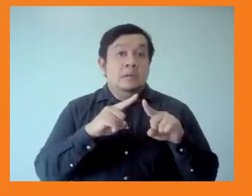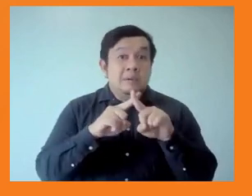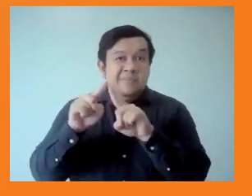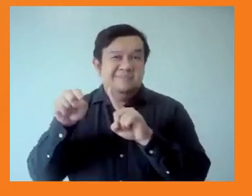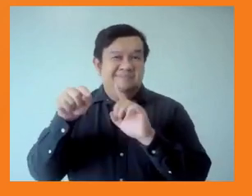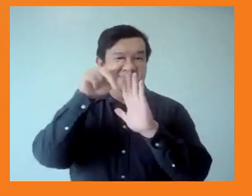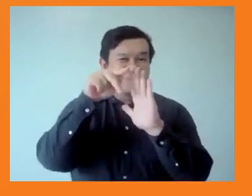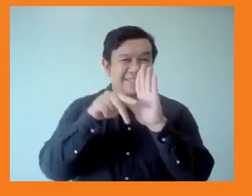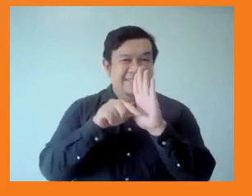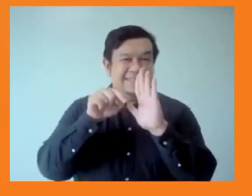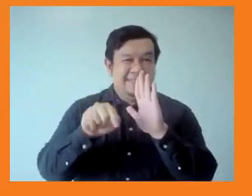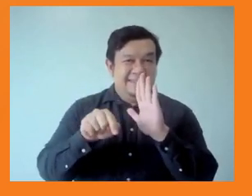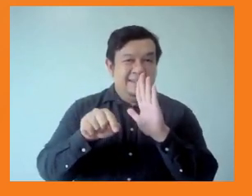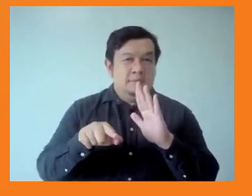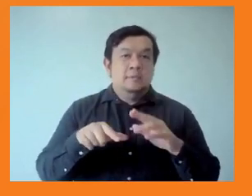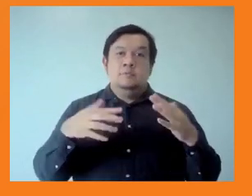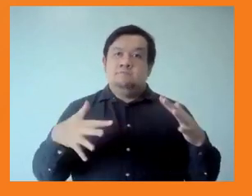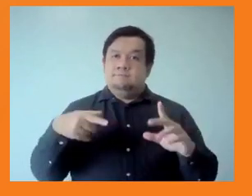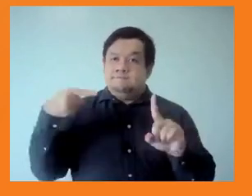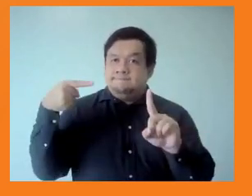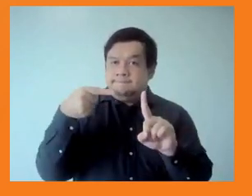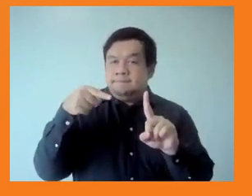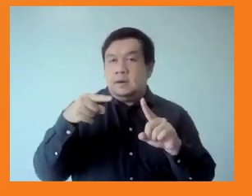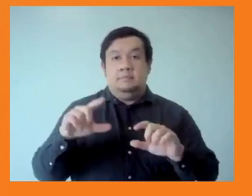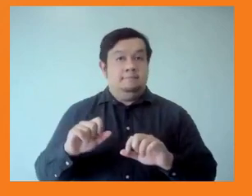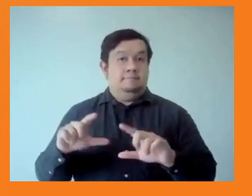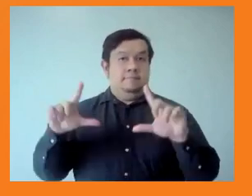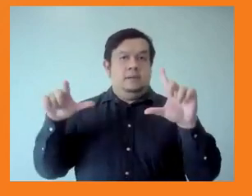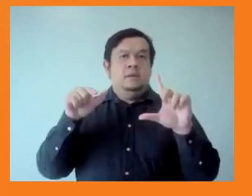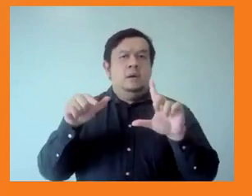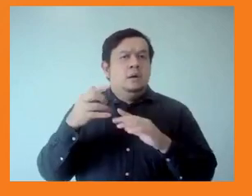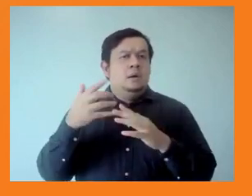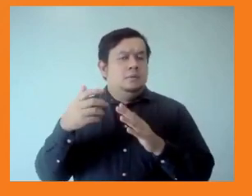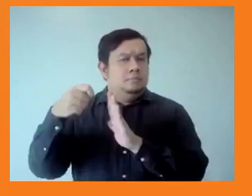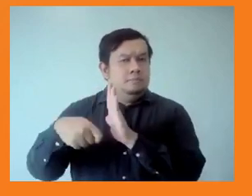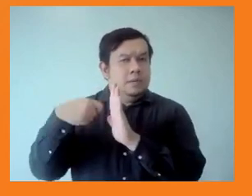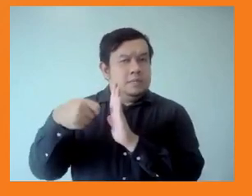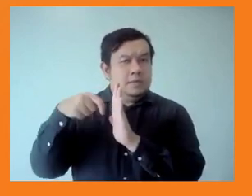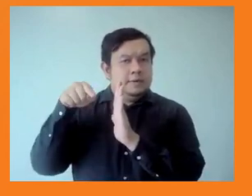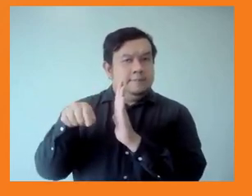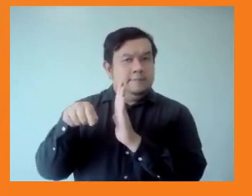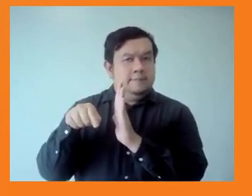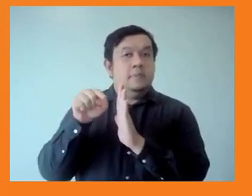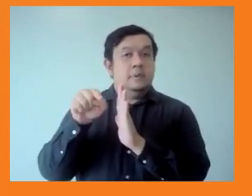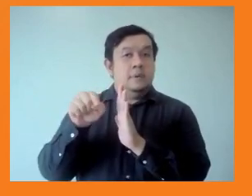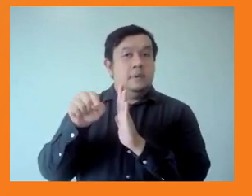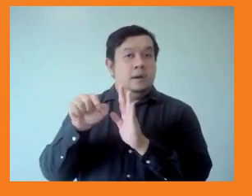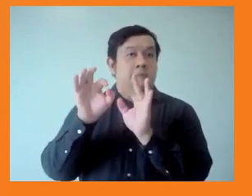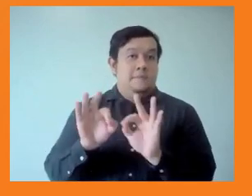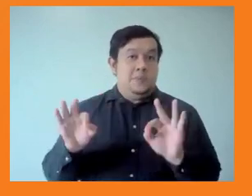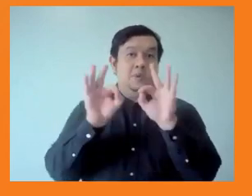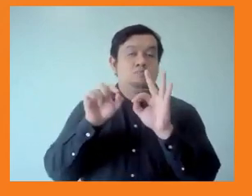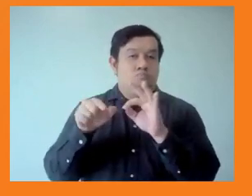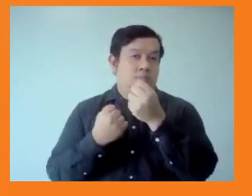supporting projects was quite interesting. And it is very important to continue supporting projects that reduce economic and gender